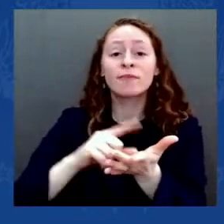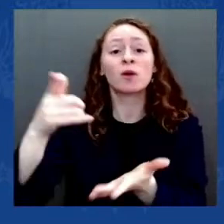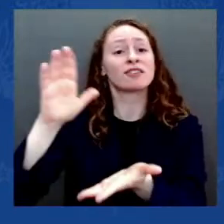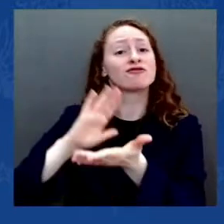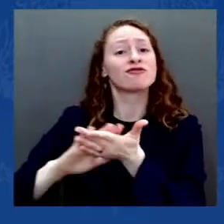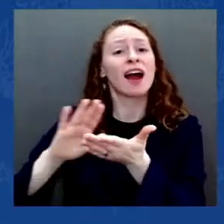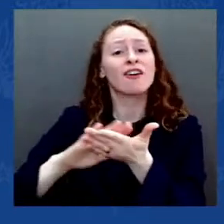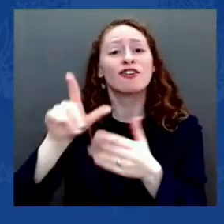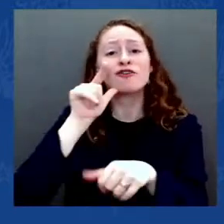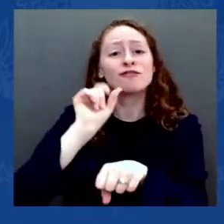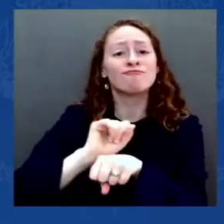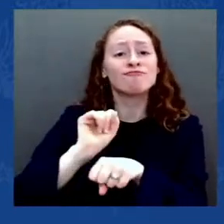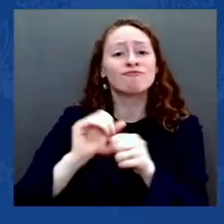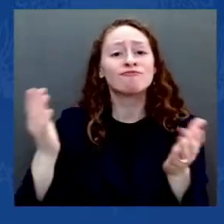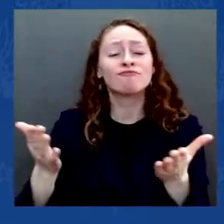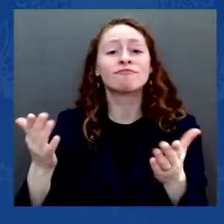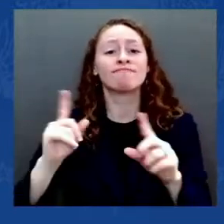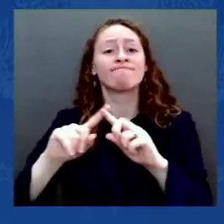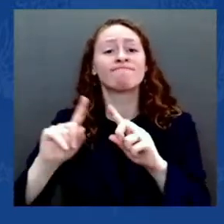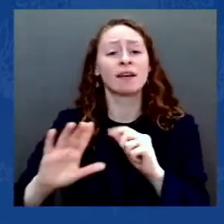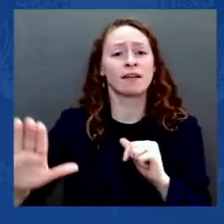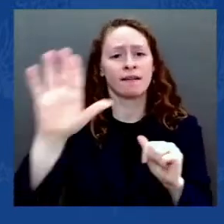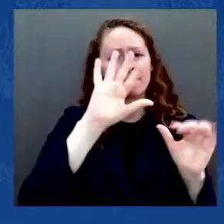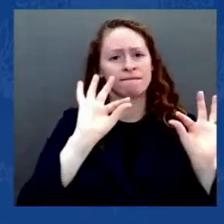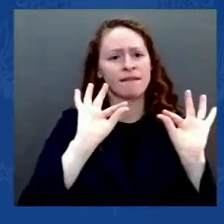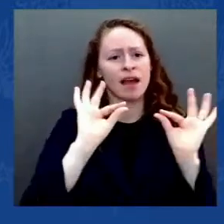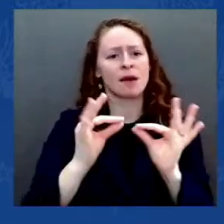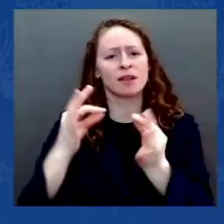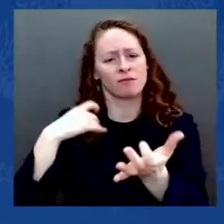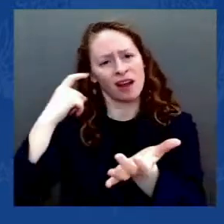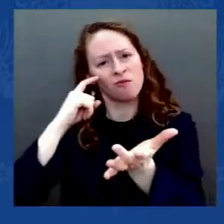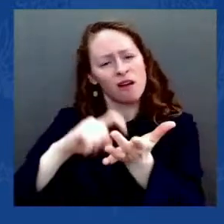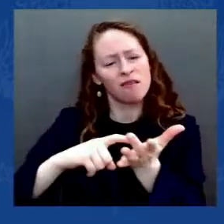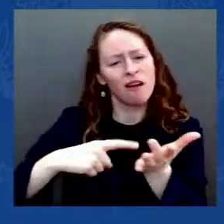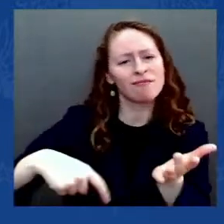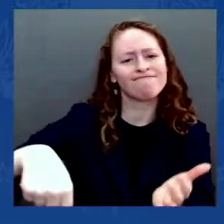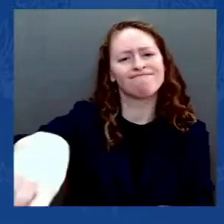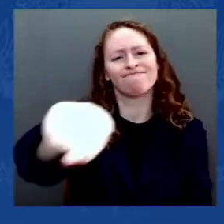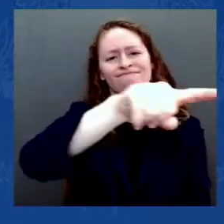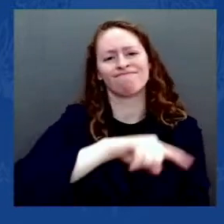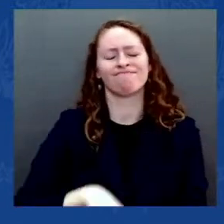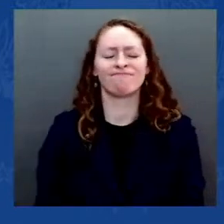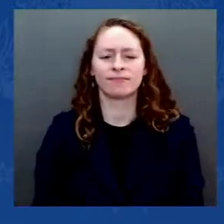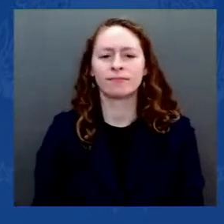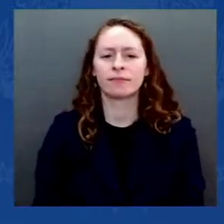Don't kid yourself. The pain and scars from that day run deep.